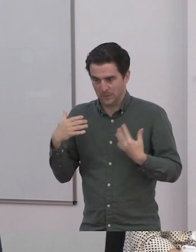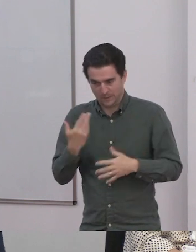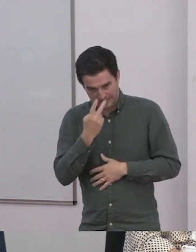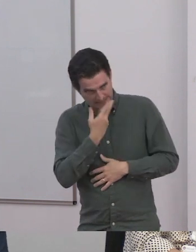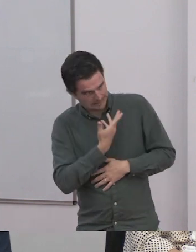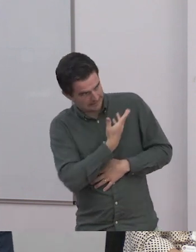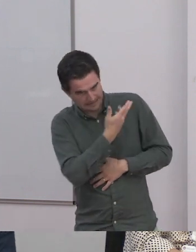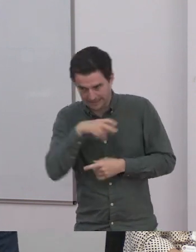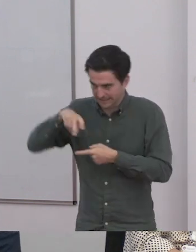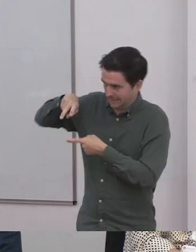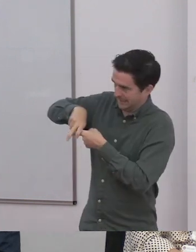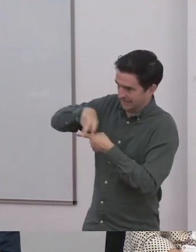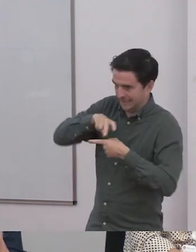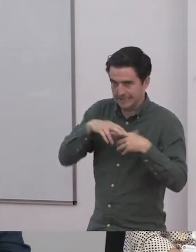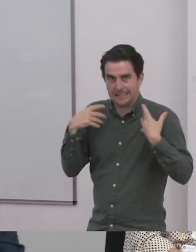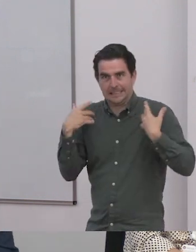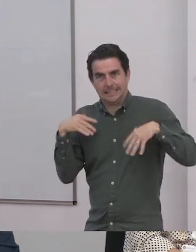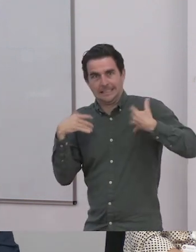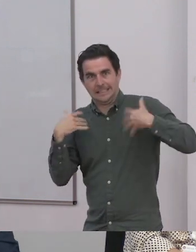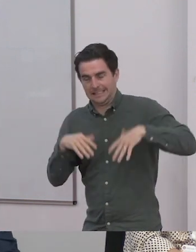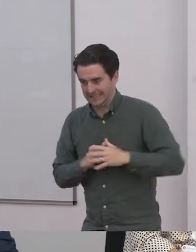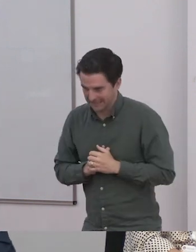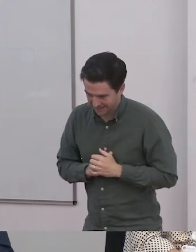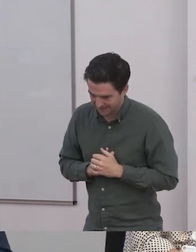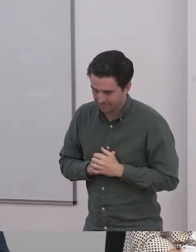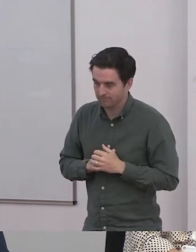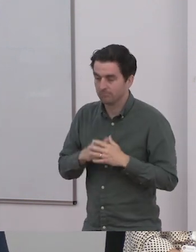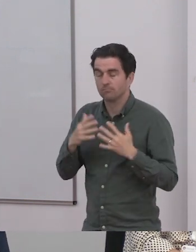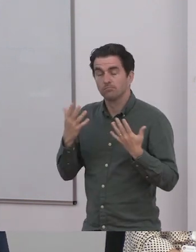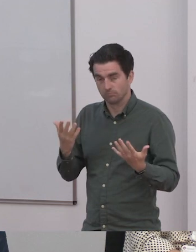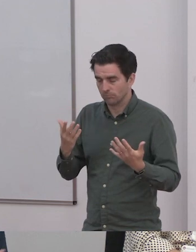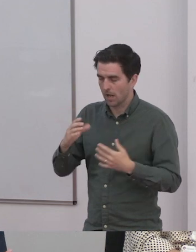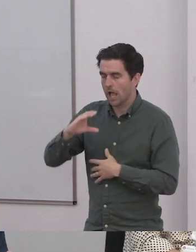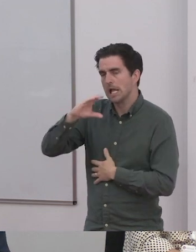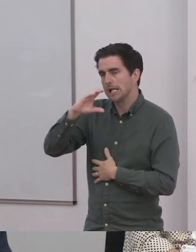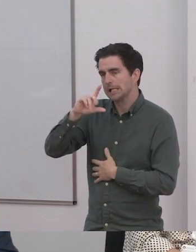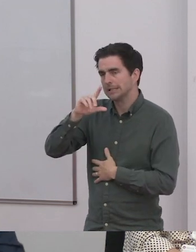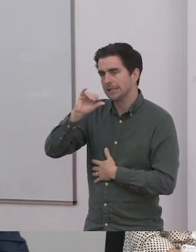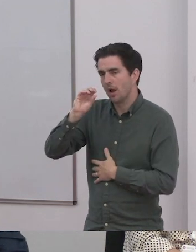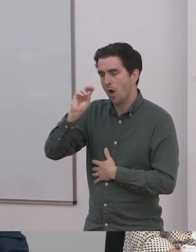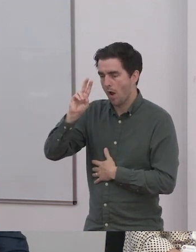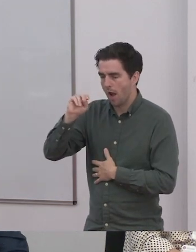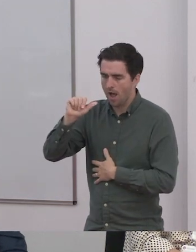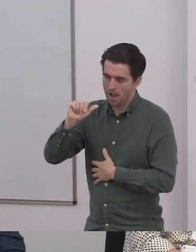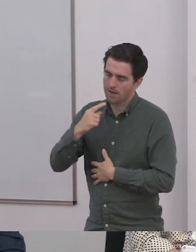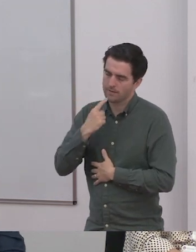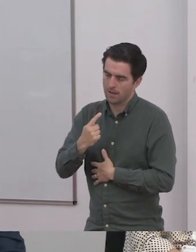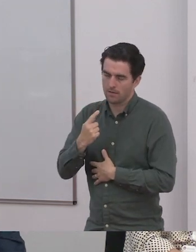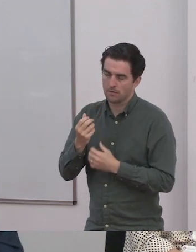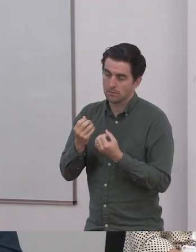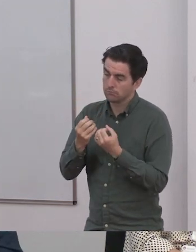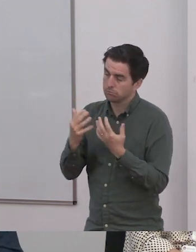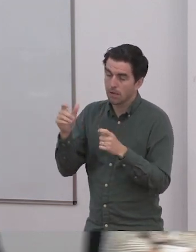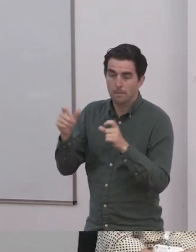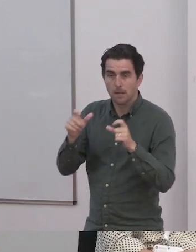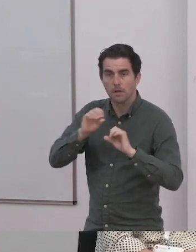At the beginning, Cleannis said, you know, a lot of people will be speaking from personal experiences and advised you to maybe refrain from intrusive